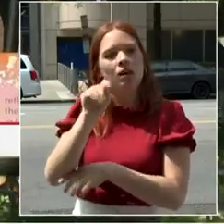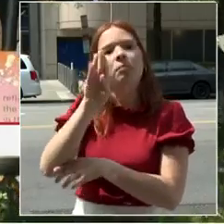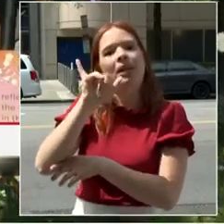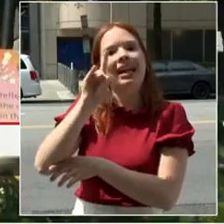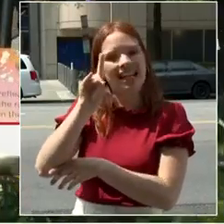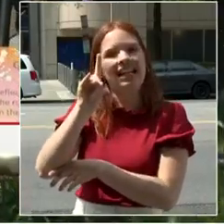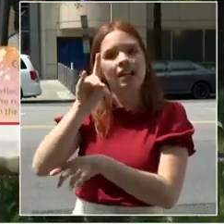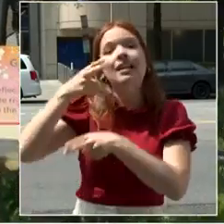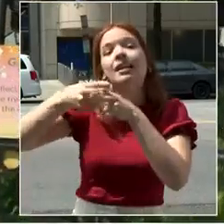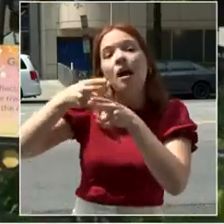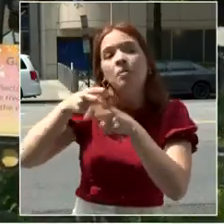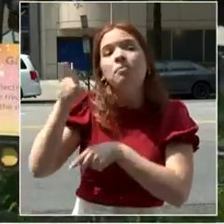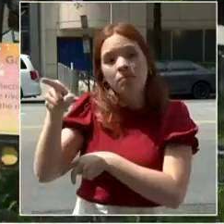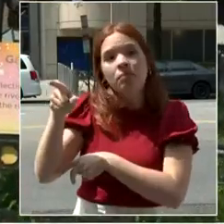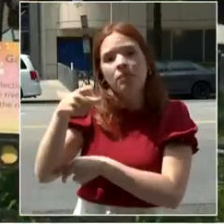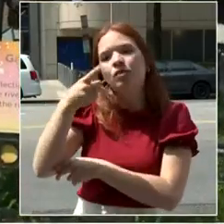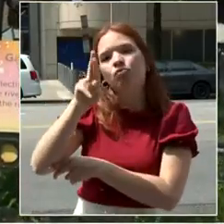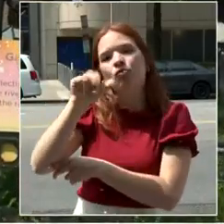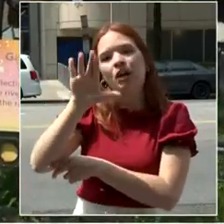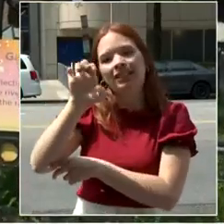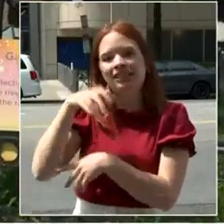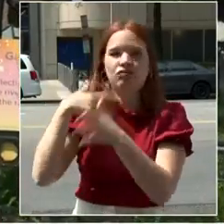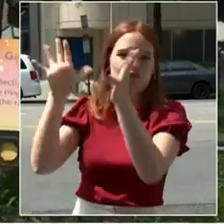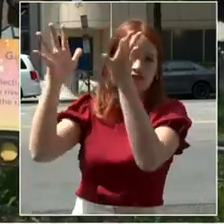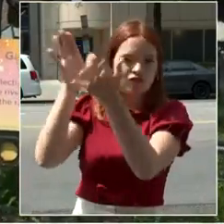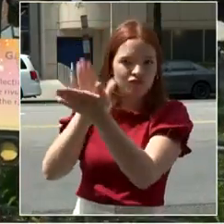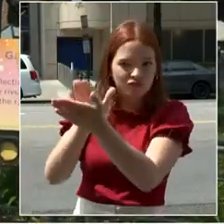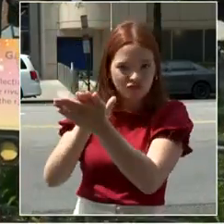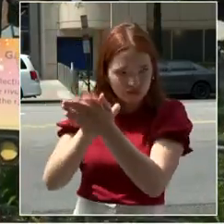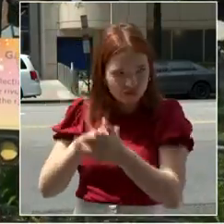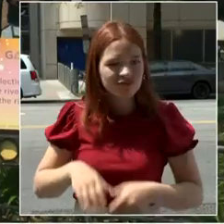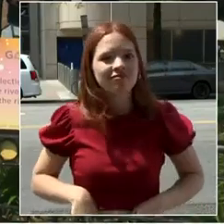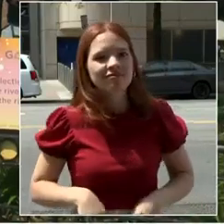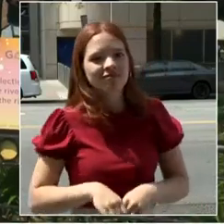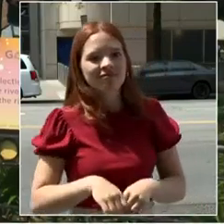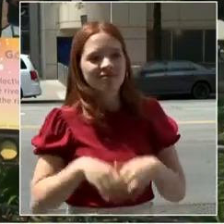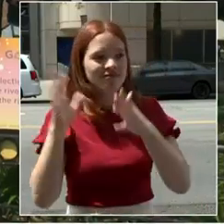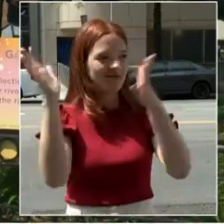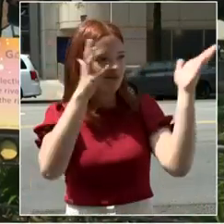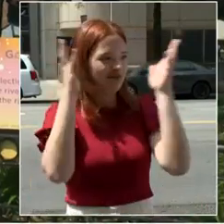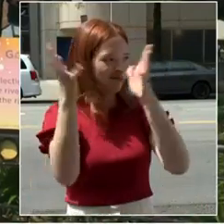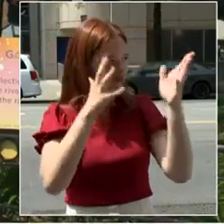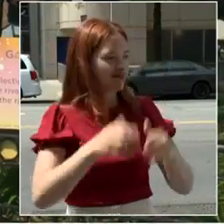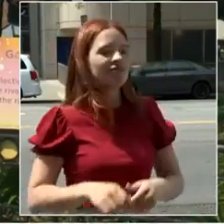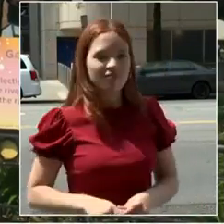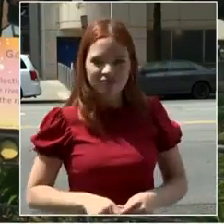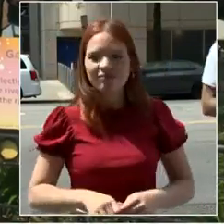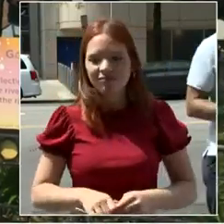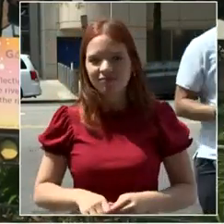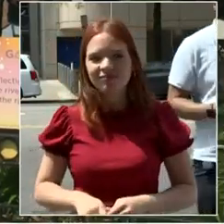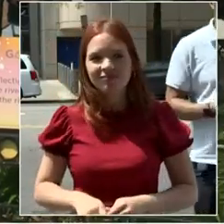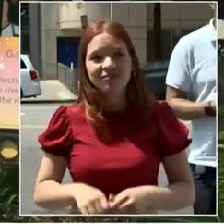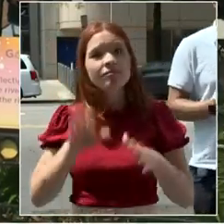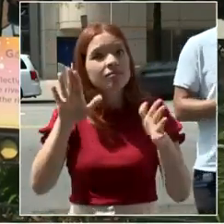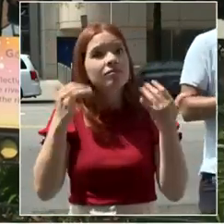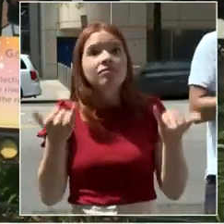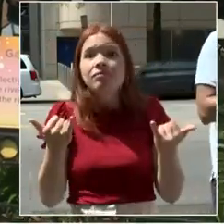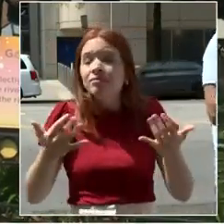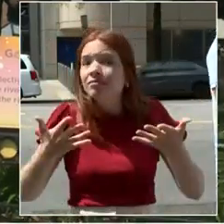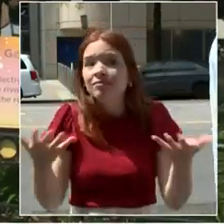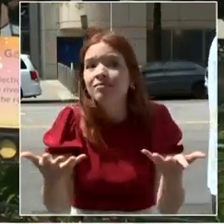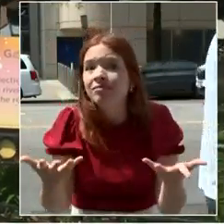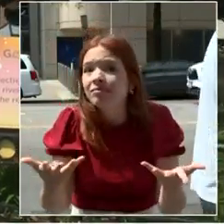Thank you, Jaron, for being here as well. So we're here today to